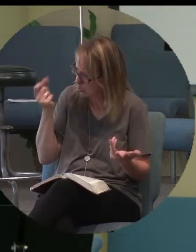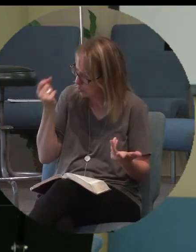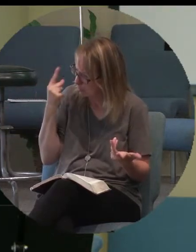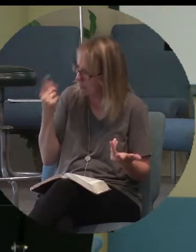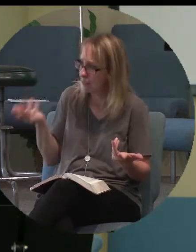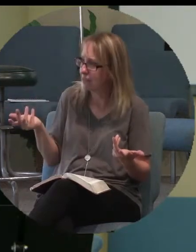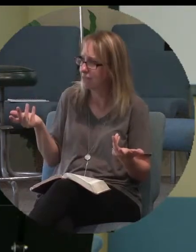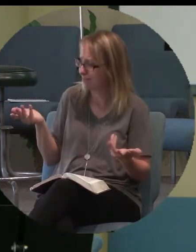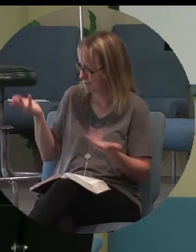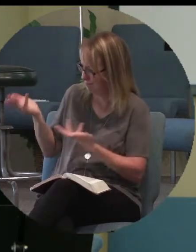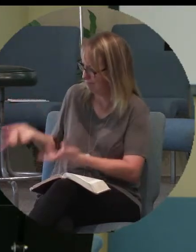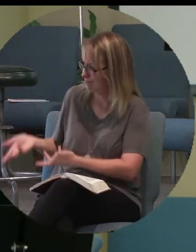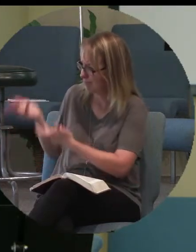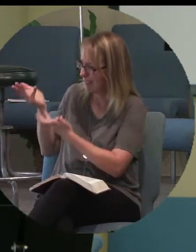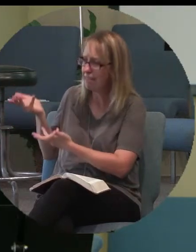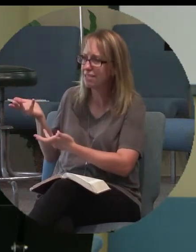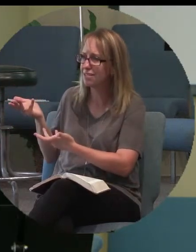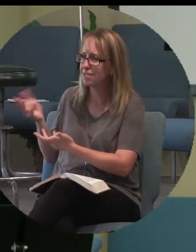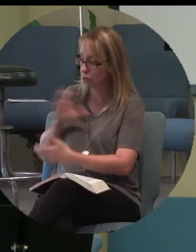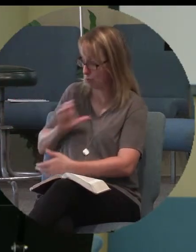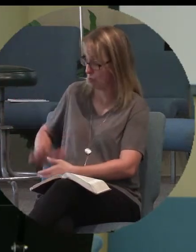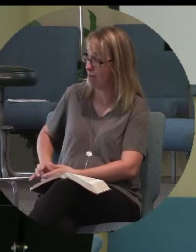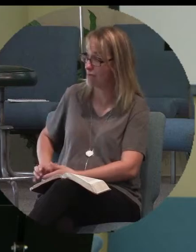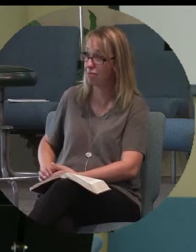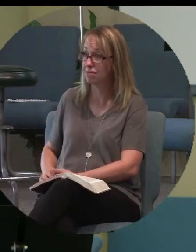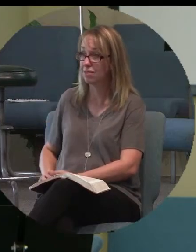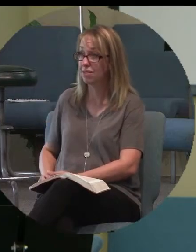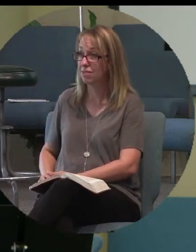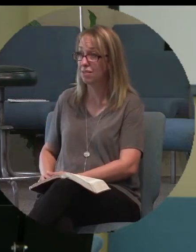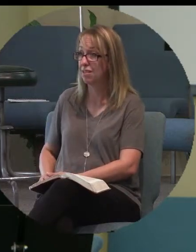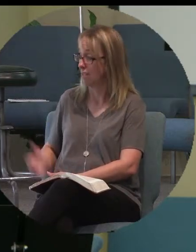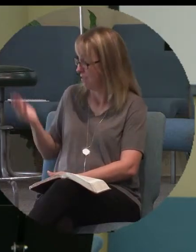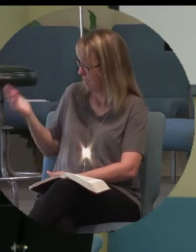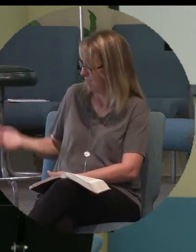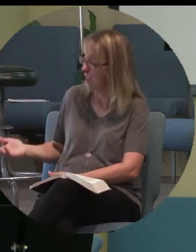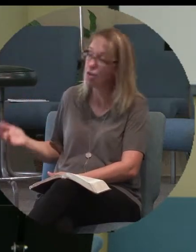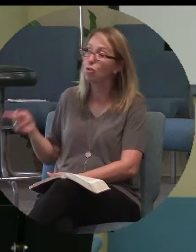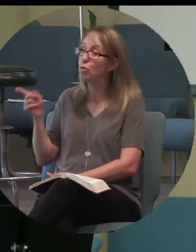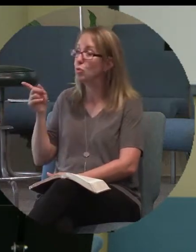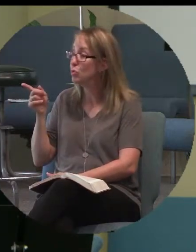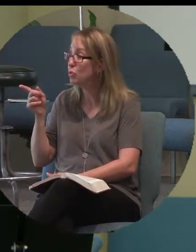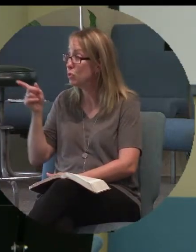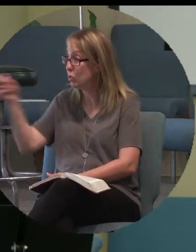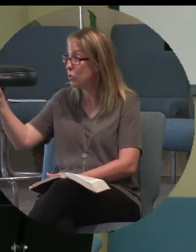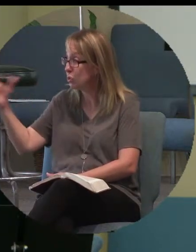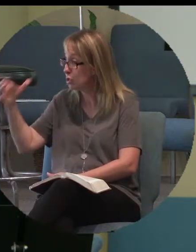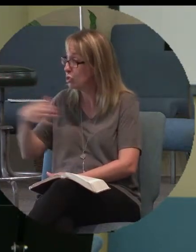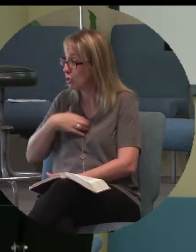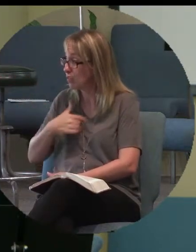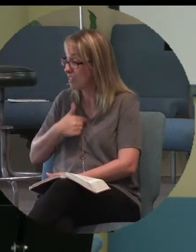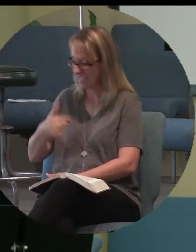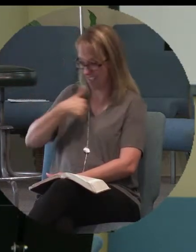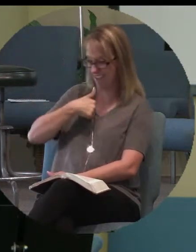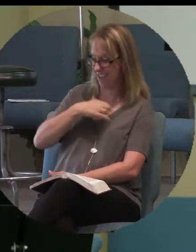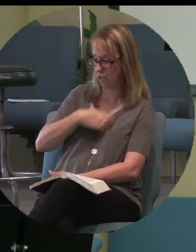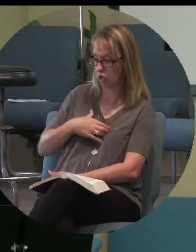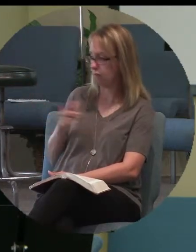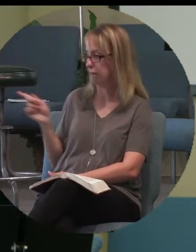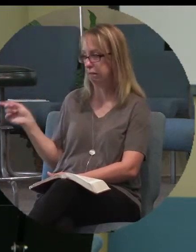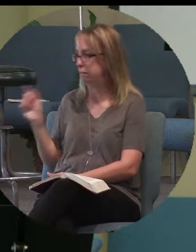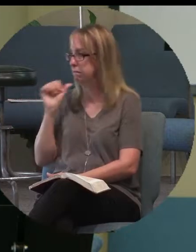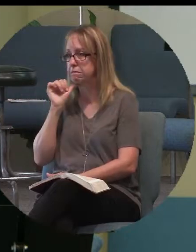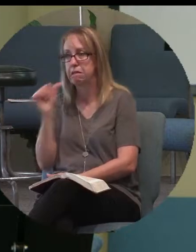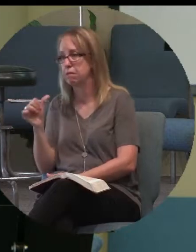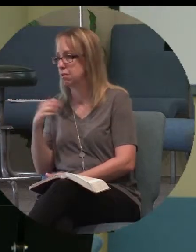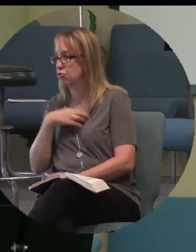he is Christ? He's the Lord. You deserve this. I deserve this. He doesn't